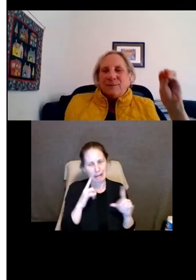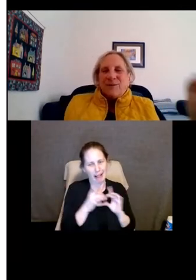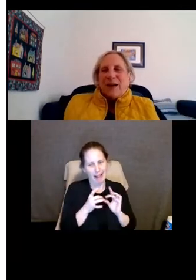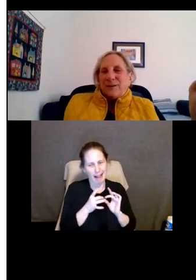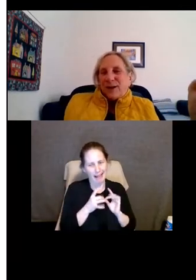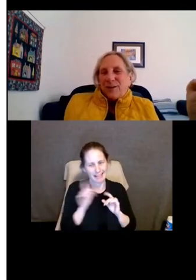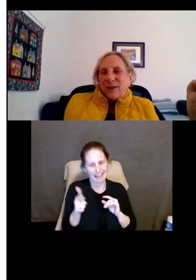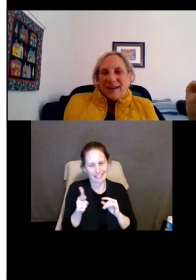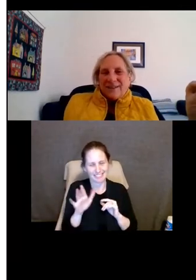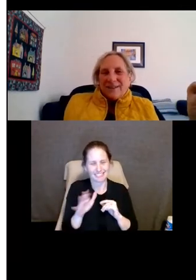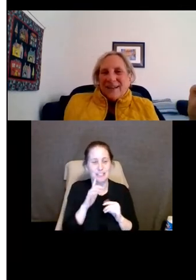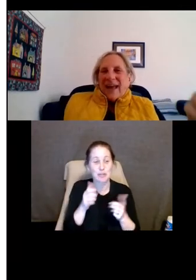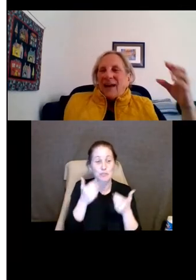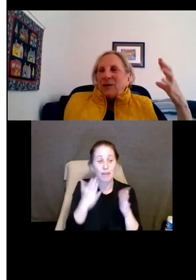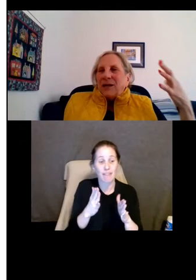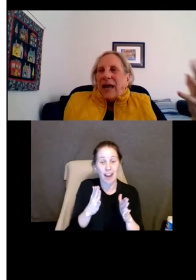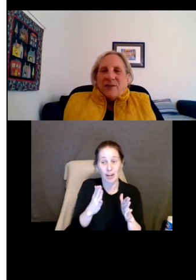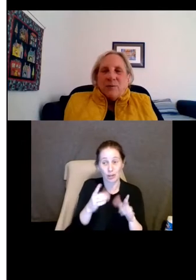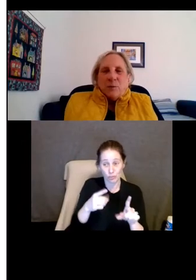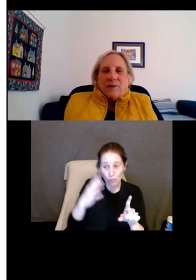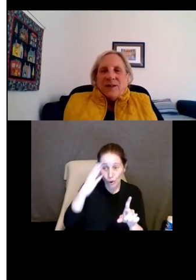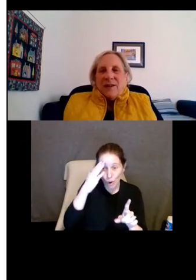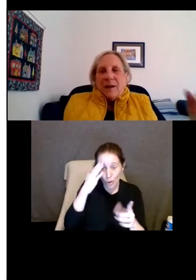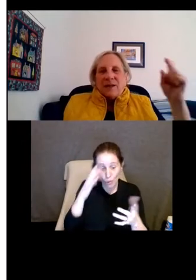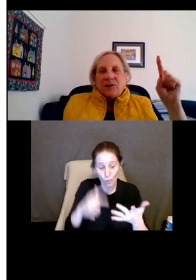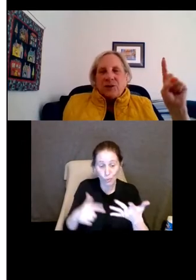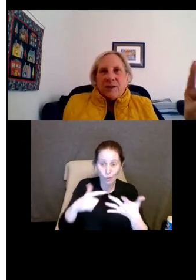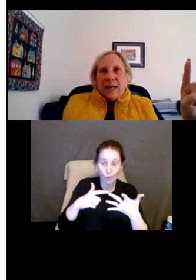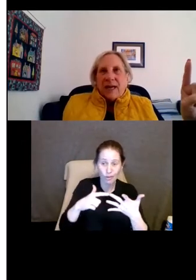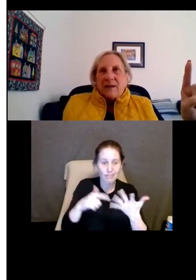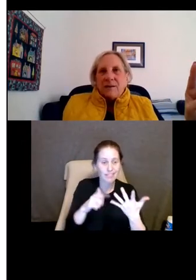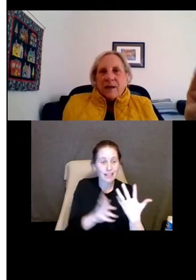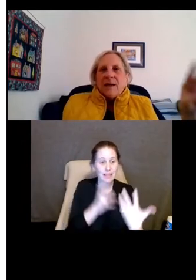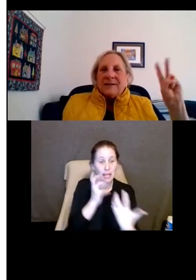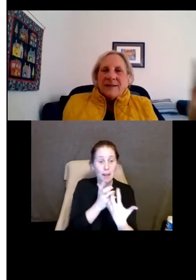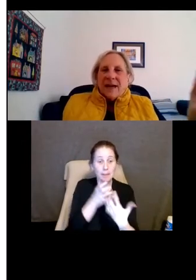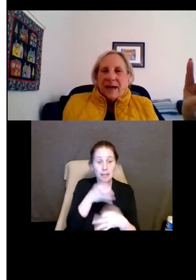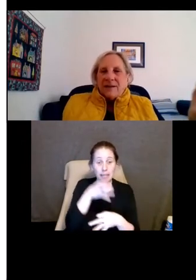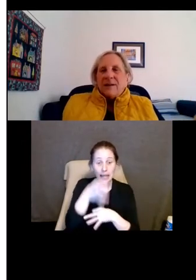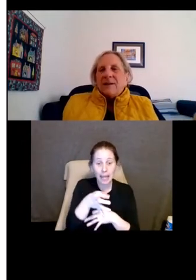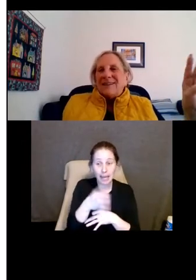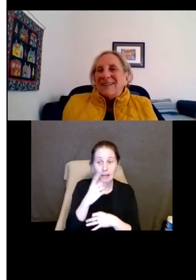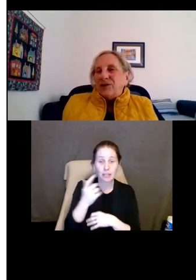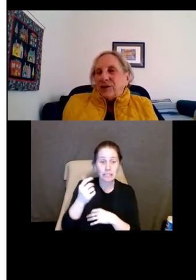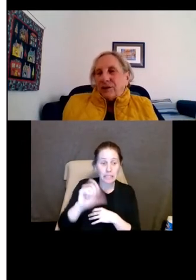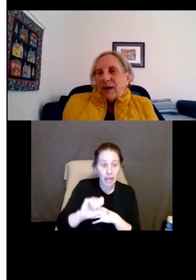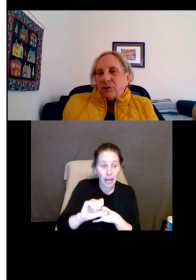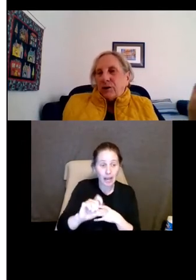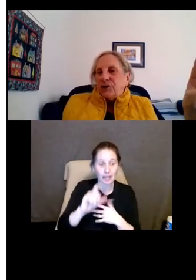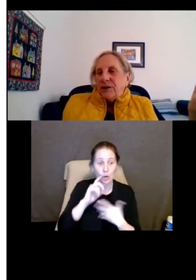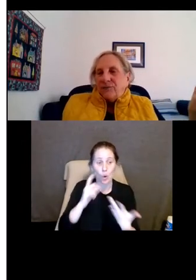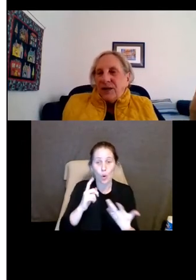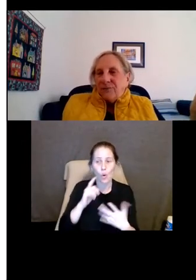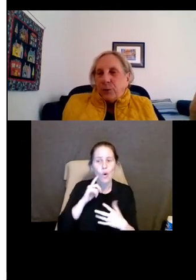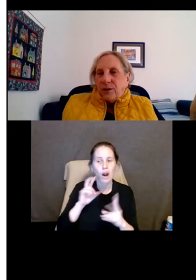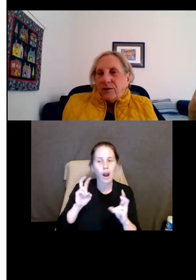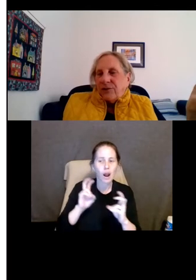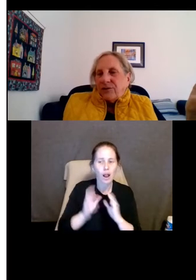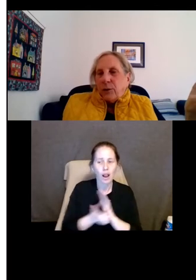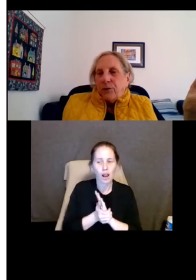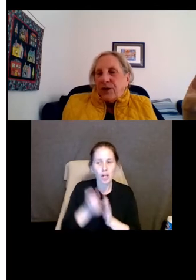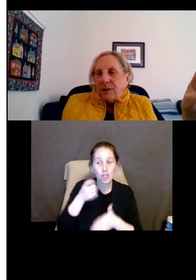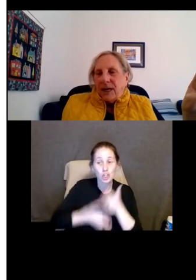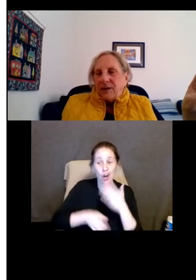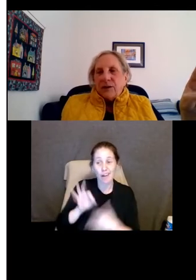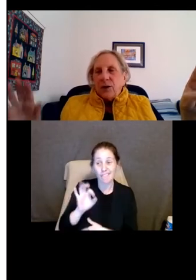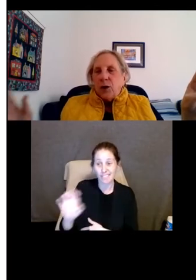Does the housing provider know that? And then was the accommodation delayed, denied, conditioned by charging a fee for it?